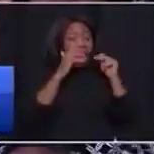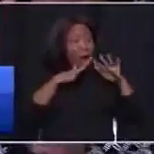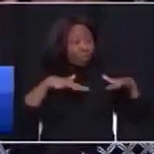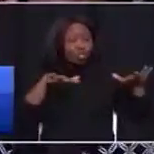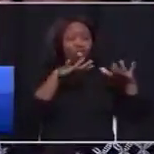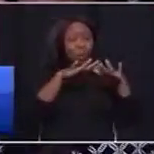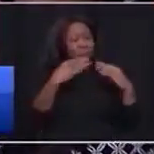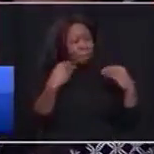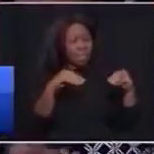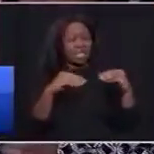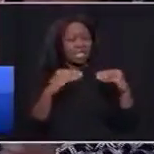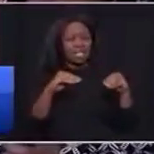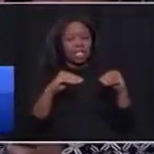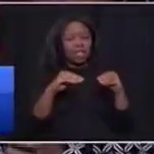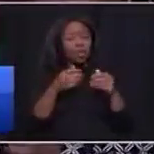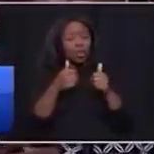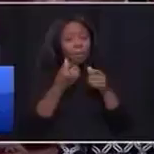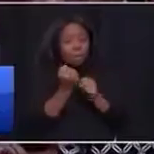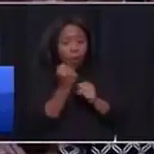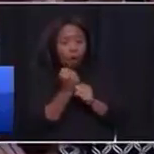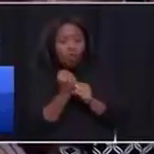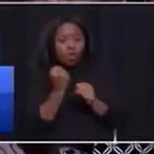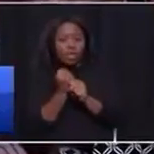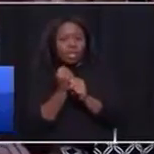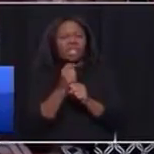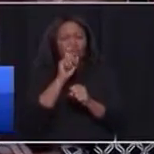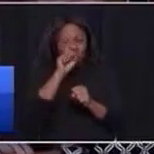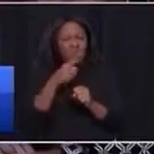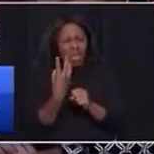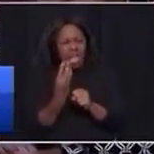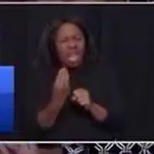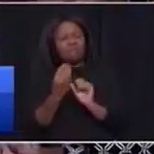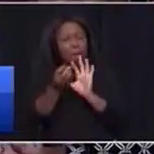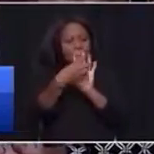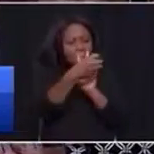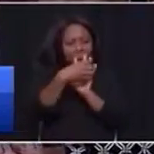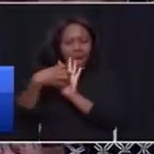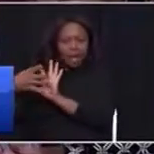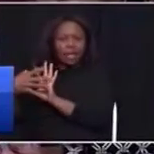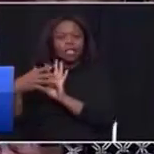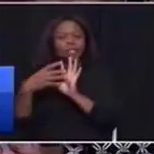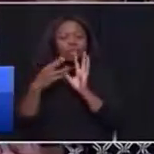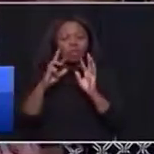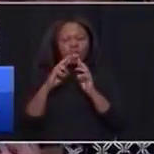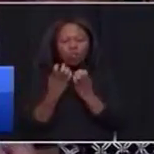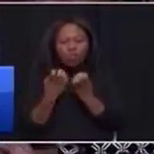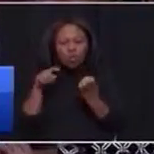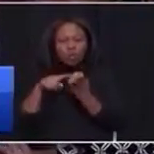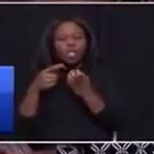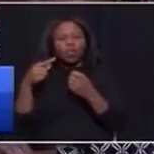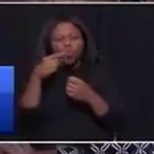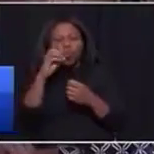Township businesses that are producing goods must have markets where they can sell their goods and services.